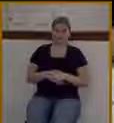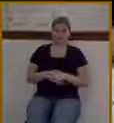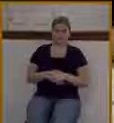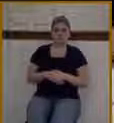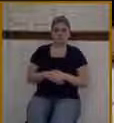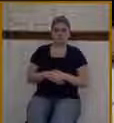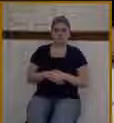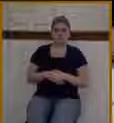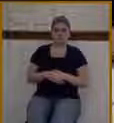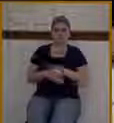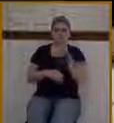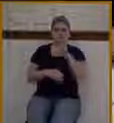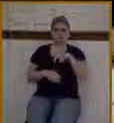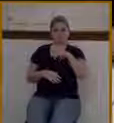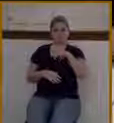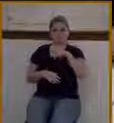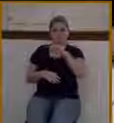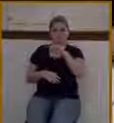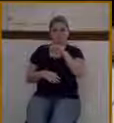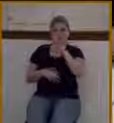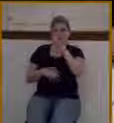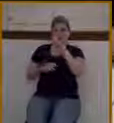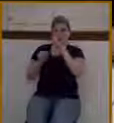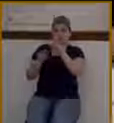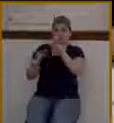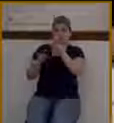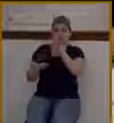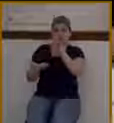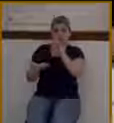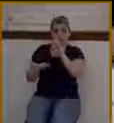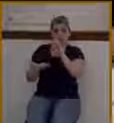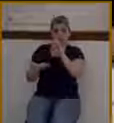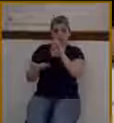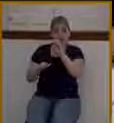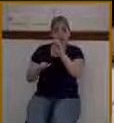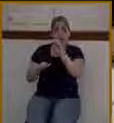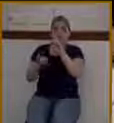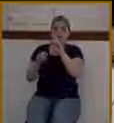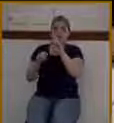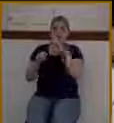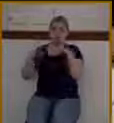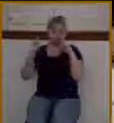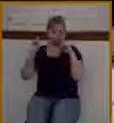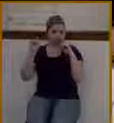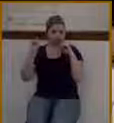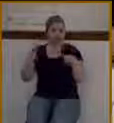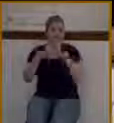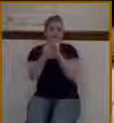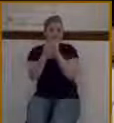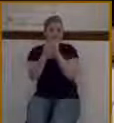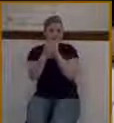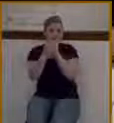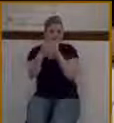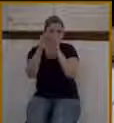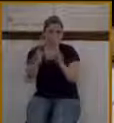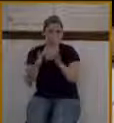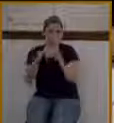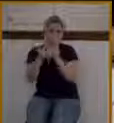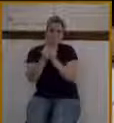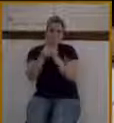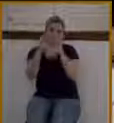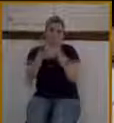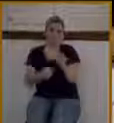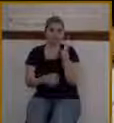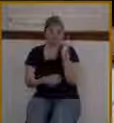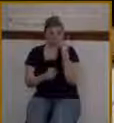Bethany at the Mount of Olives, he sendeth forth two of his disciples. Now, Jesus, again, he makes his final pilgrimage